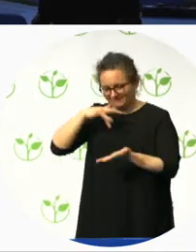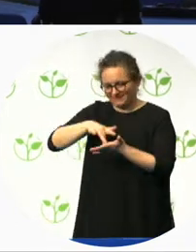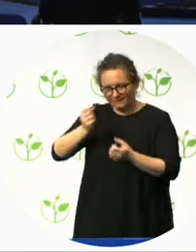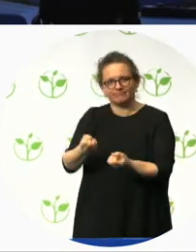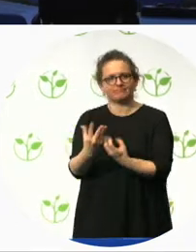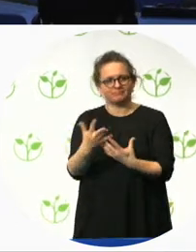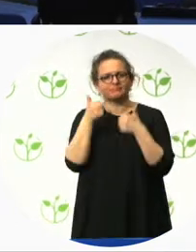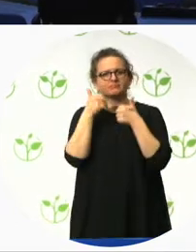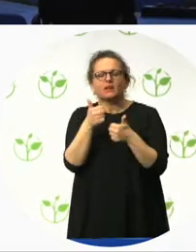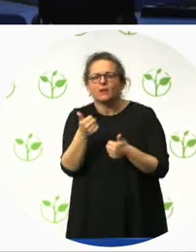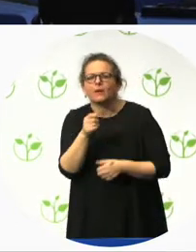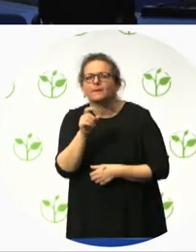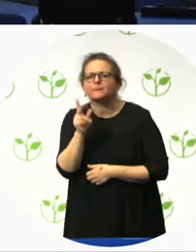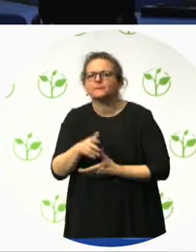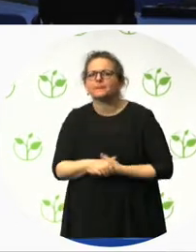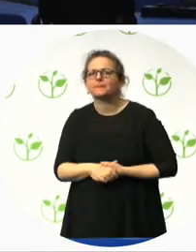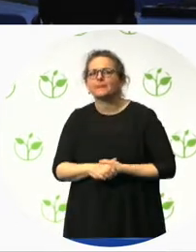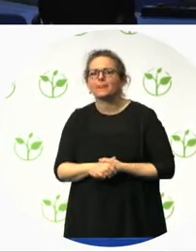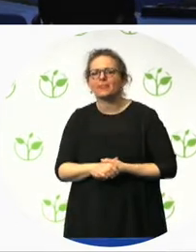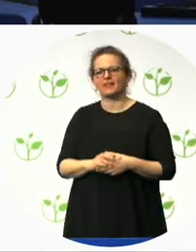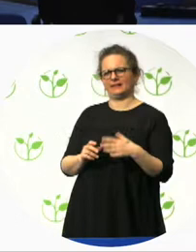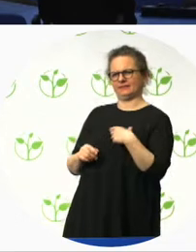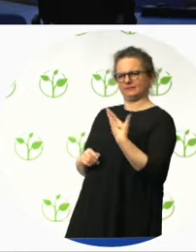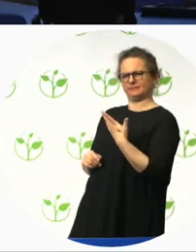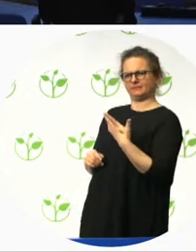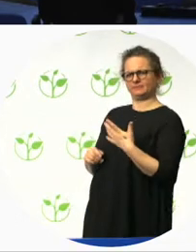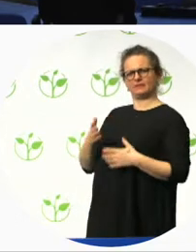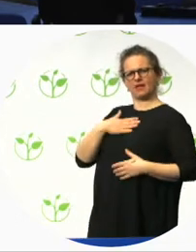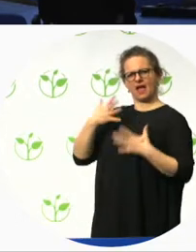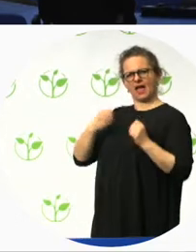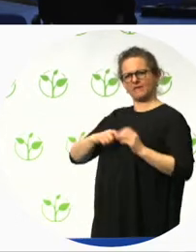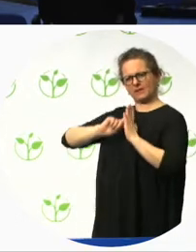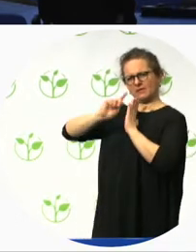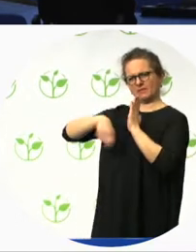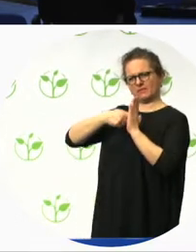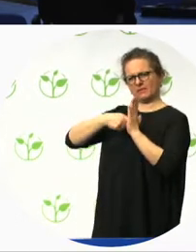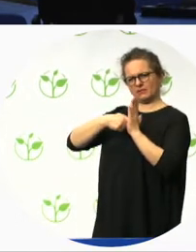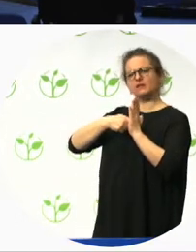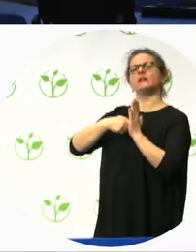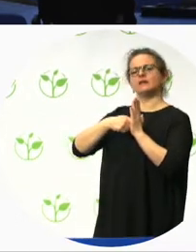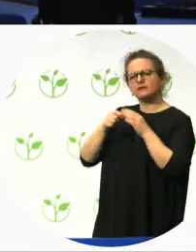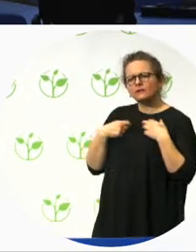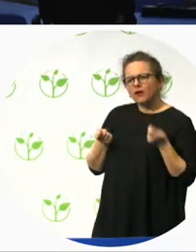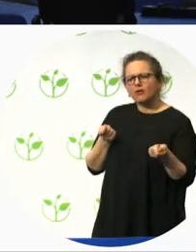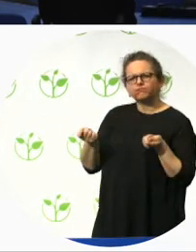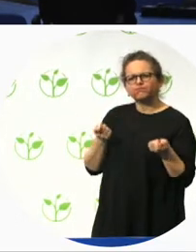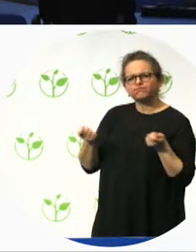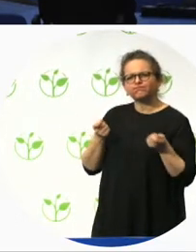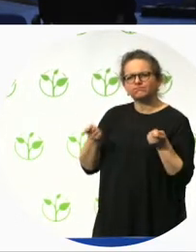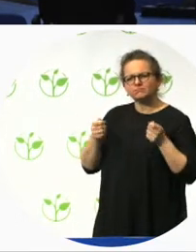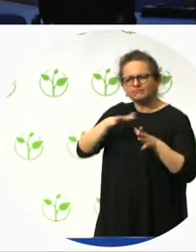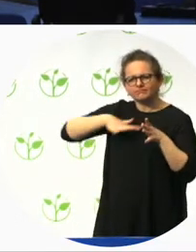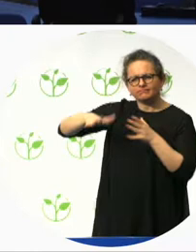I am Mr. Krippit, project manager of public transport in Vienna. And I was very interested